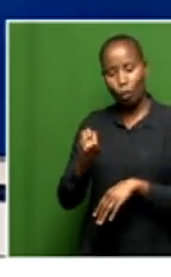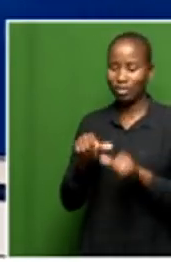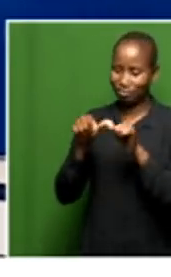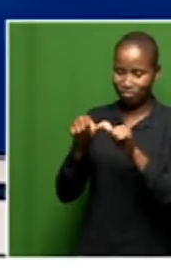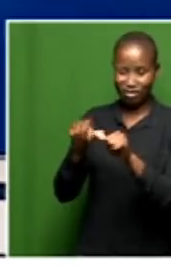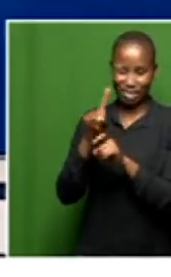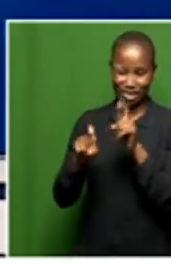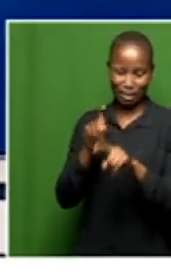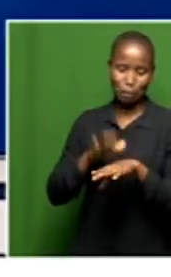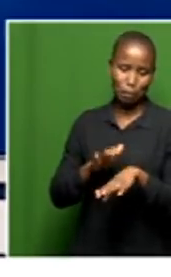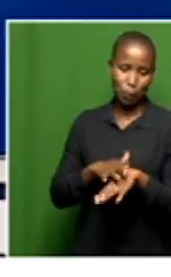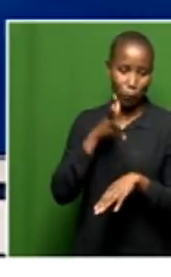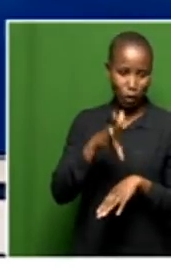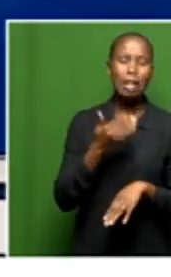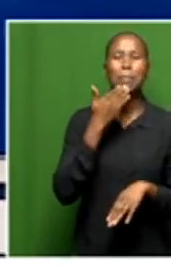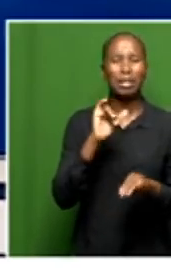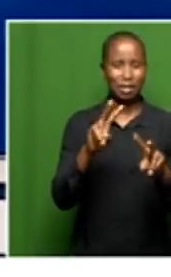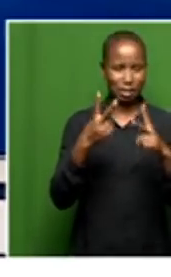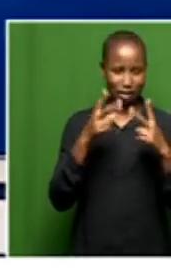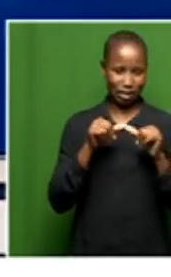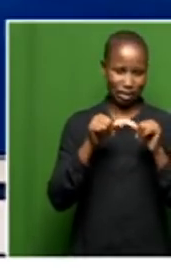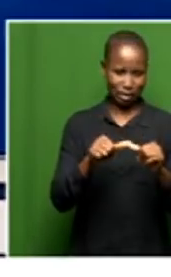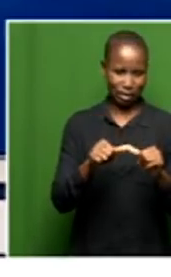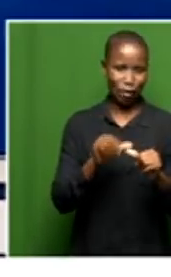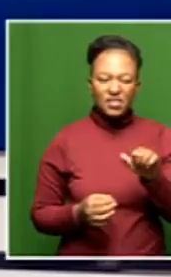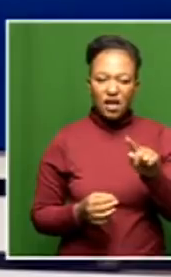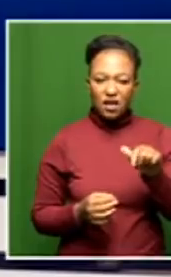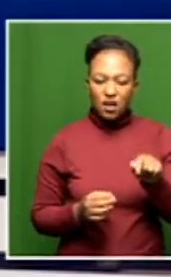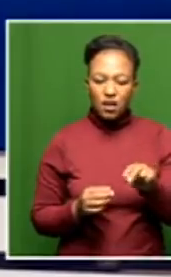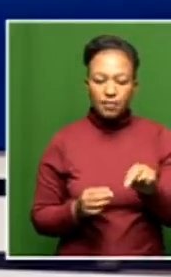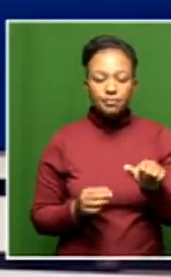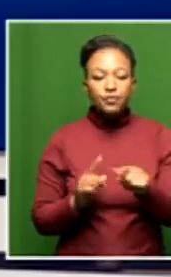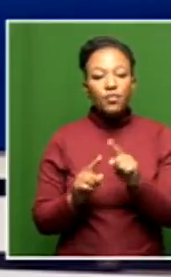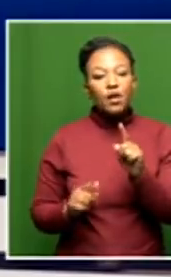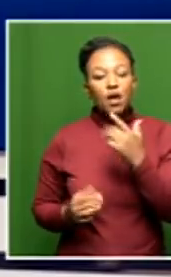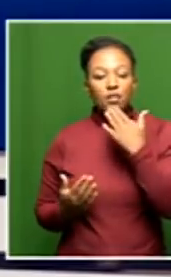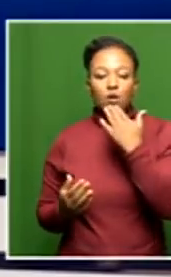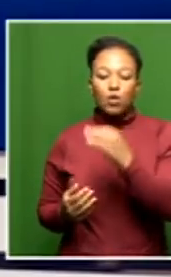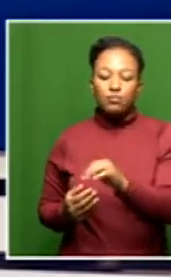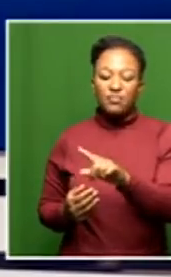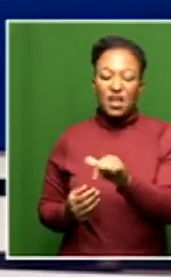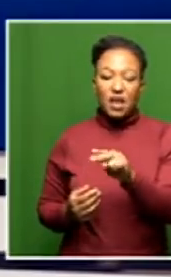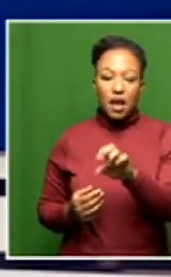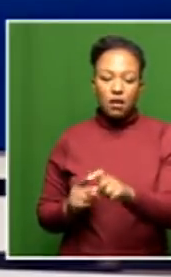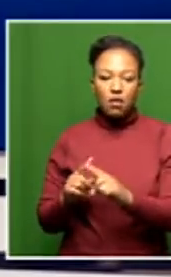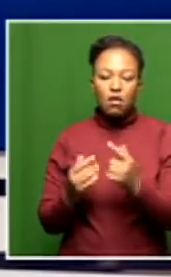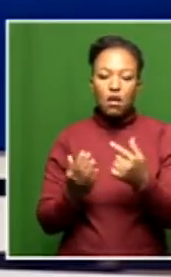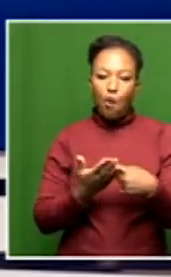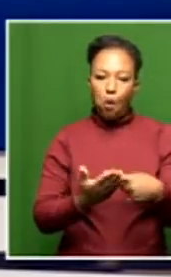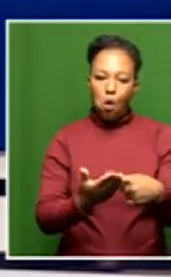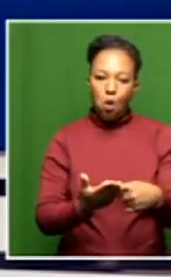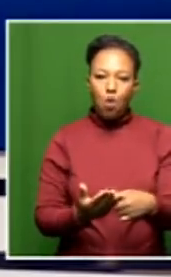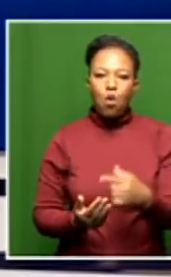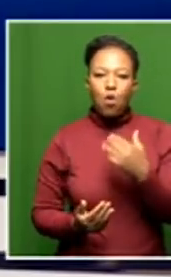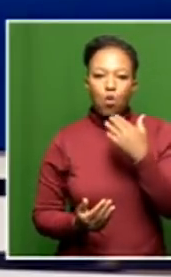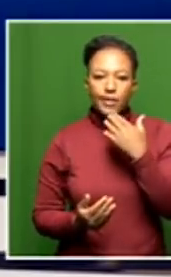Bouta and Masule Ralebone. Please stay with us here on SABC. And, of course, we are talking about the developments at the Mokhlaqeng